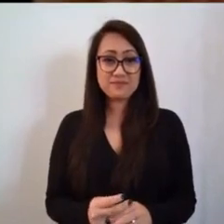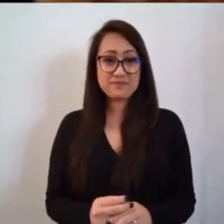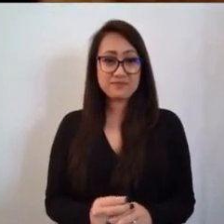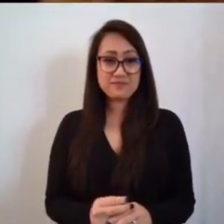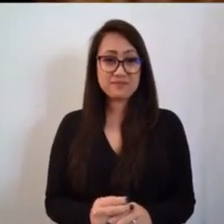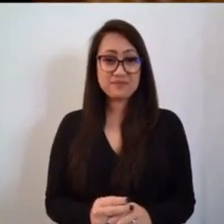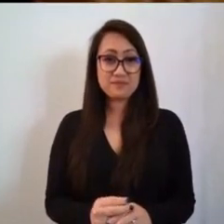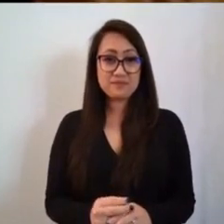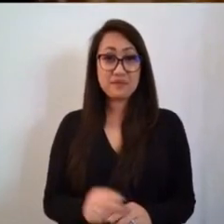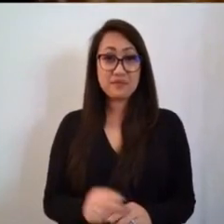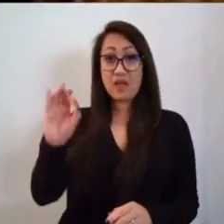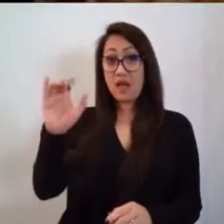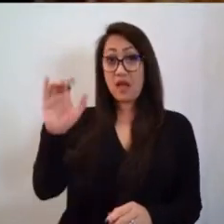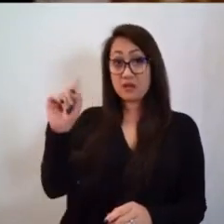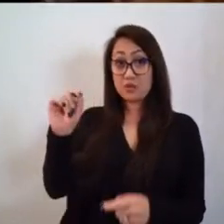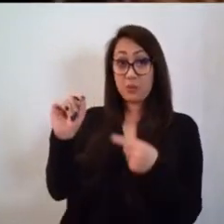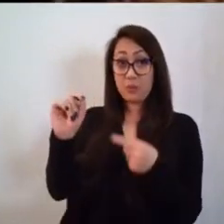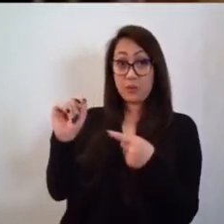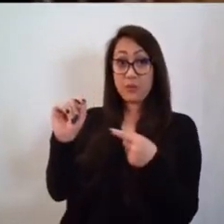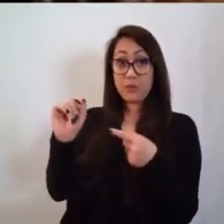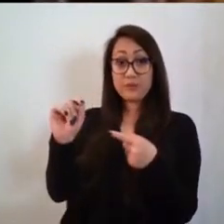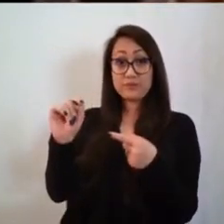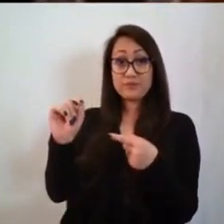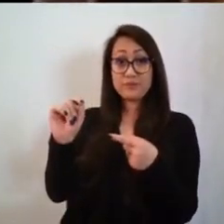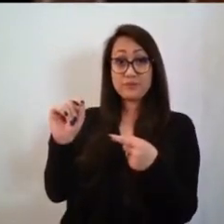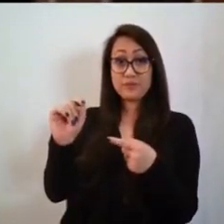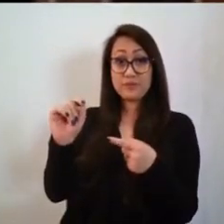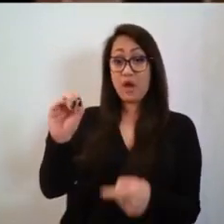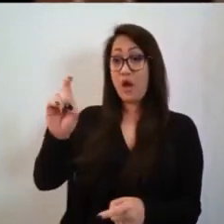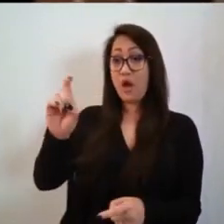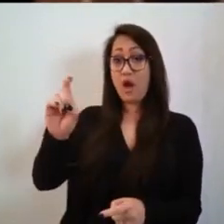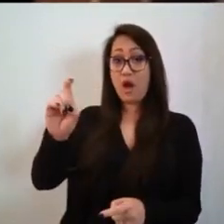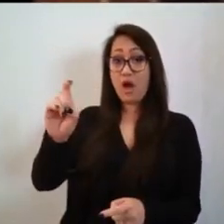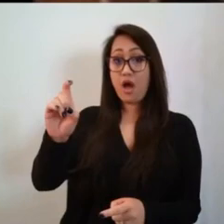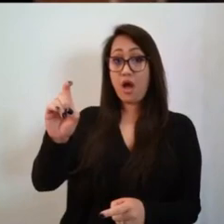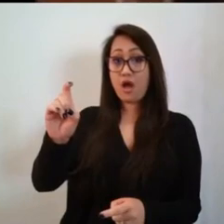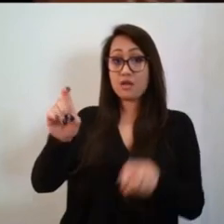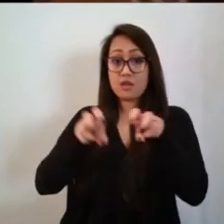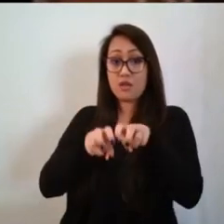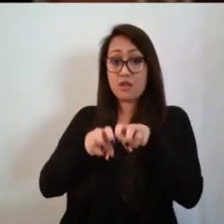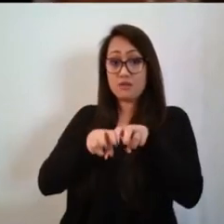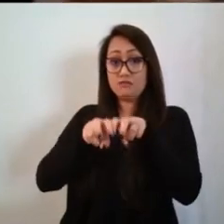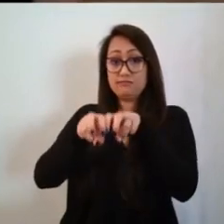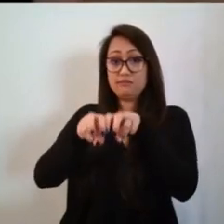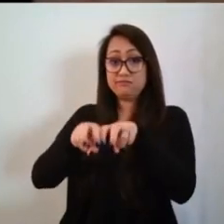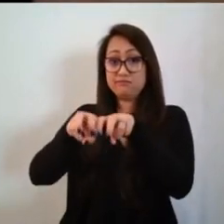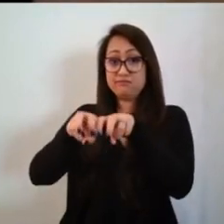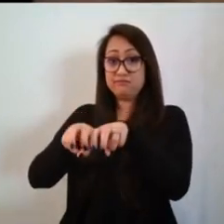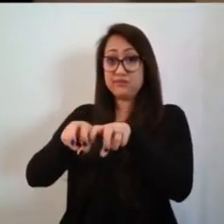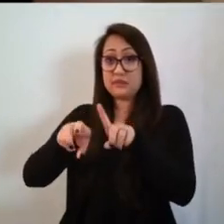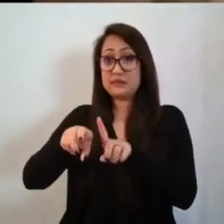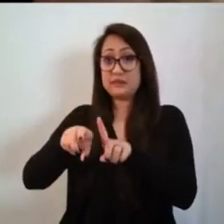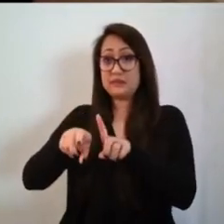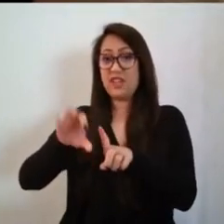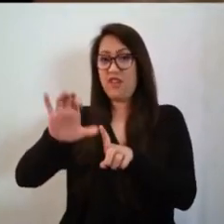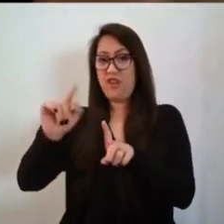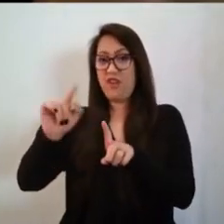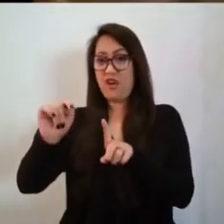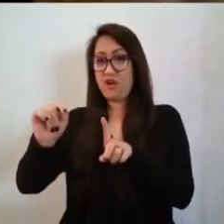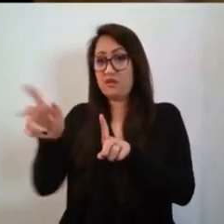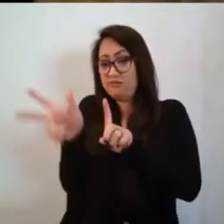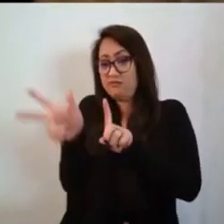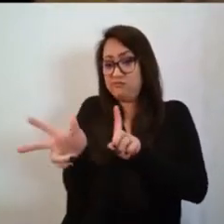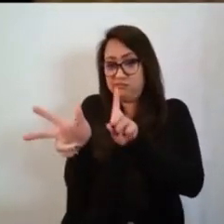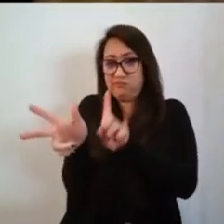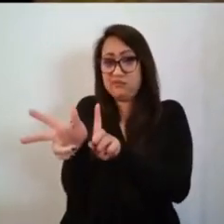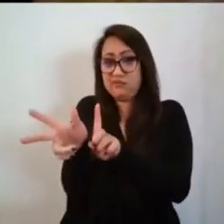In October, he backed his ox into his cart, and he and his family filled it